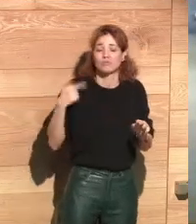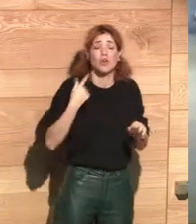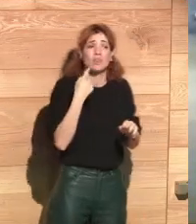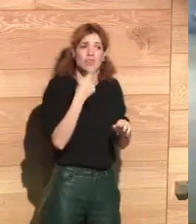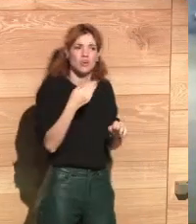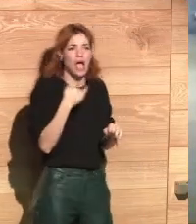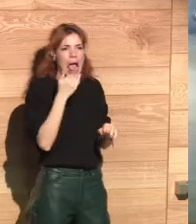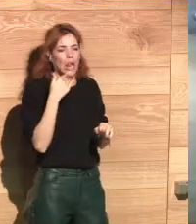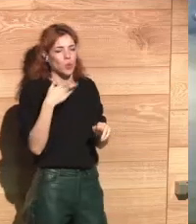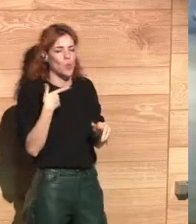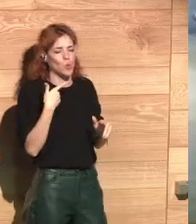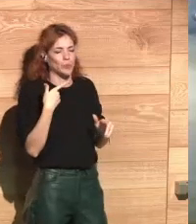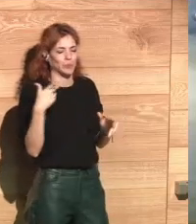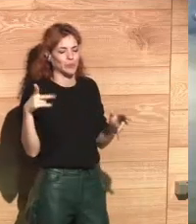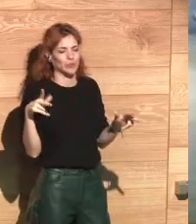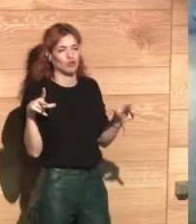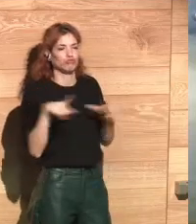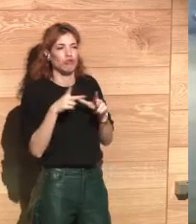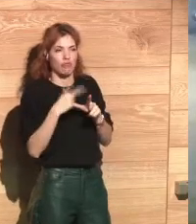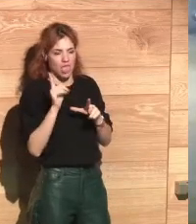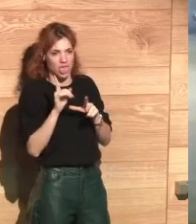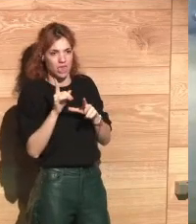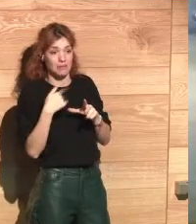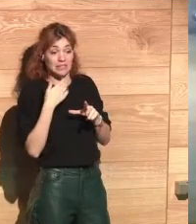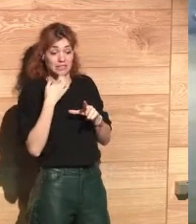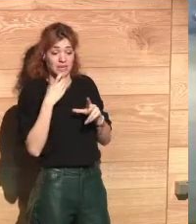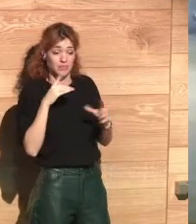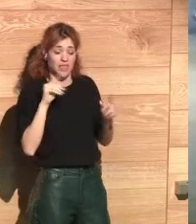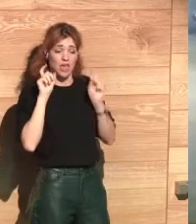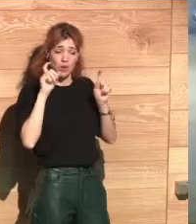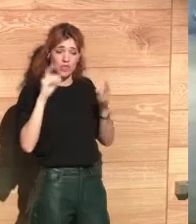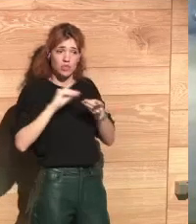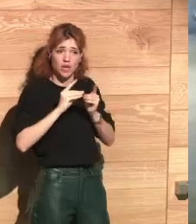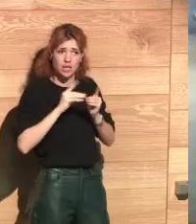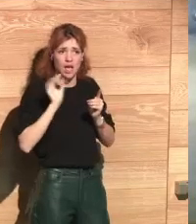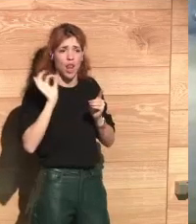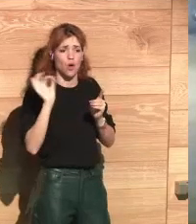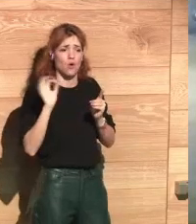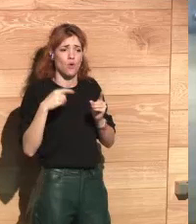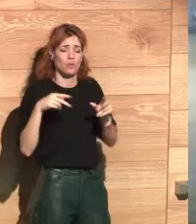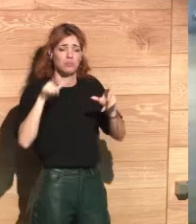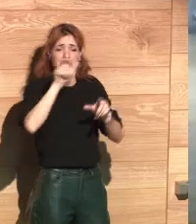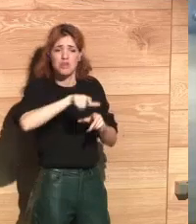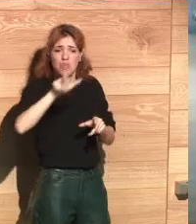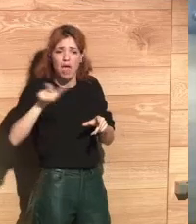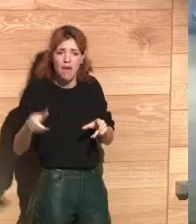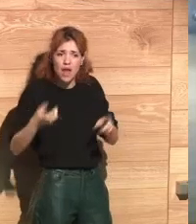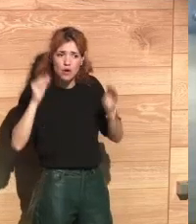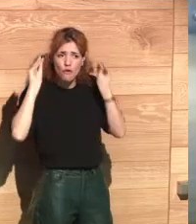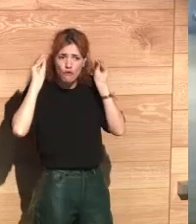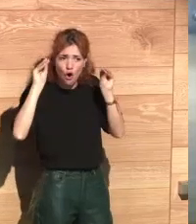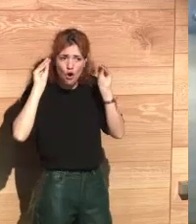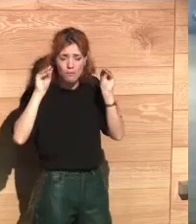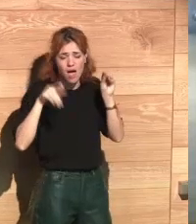but I will take the word again. When we talk about digital education and about educating the future